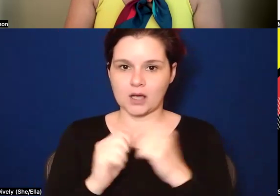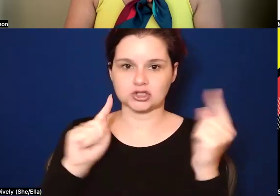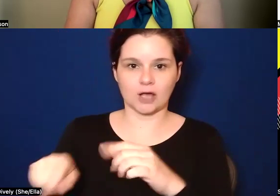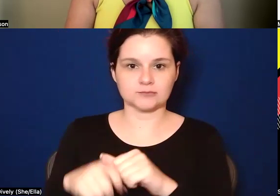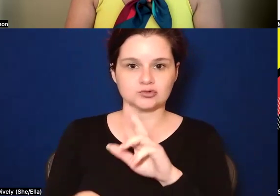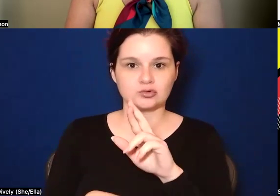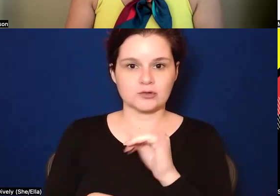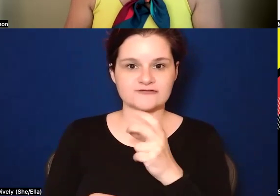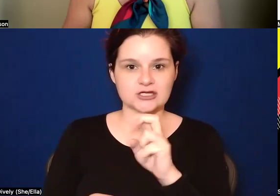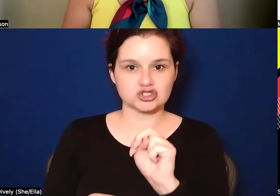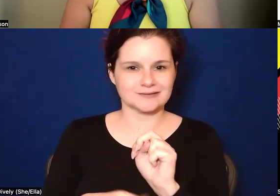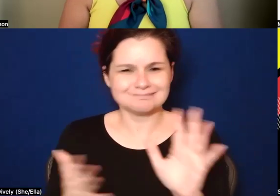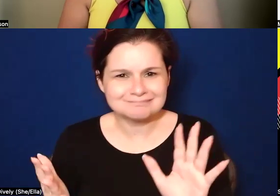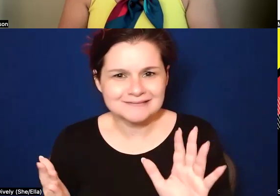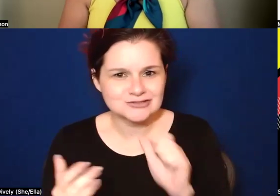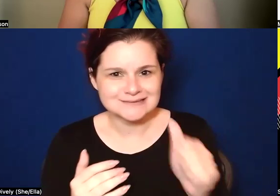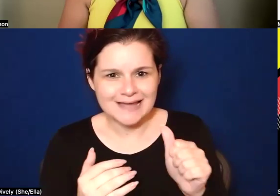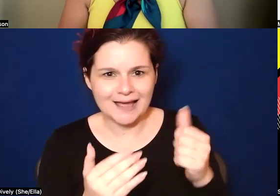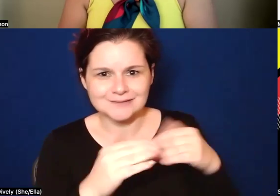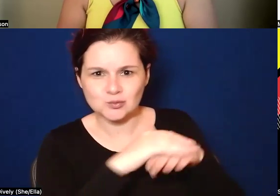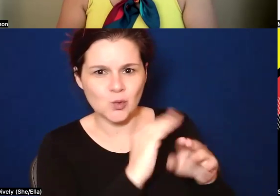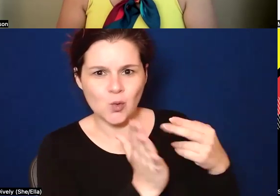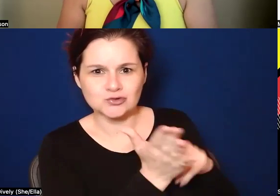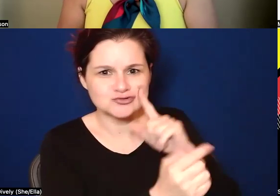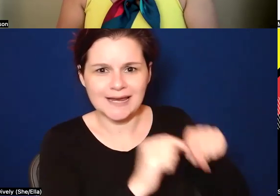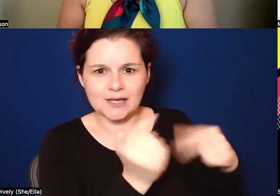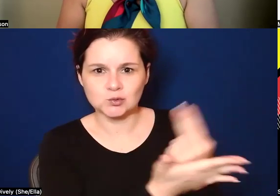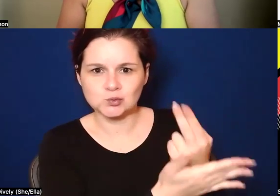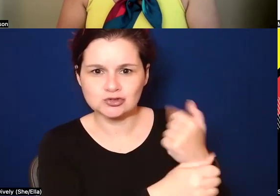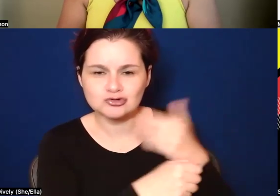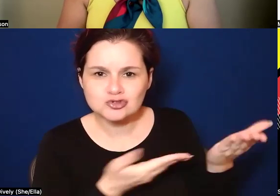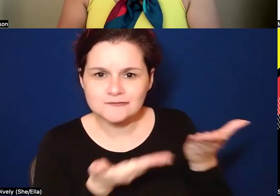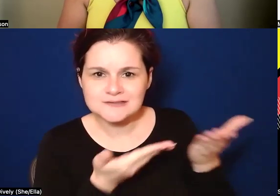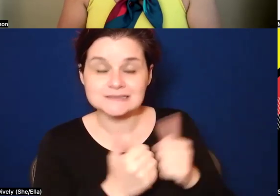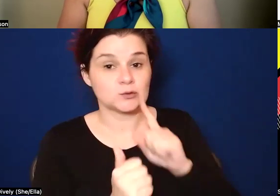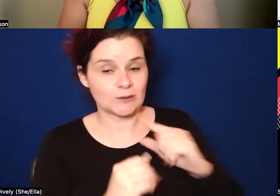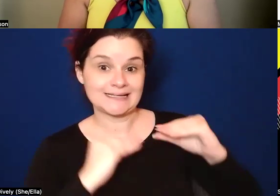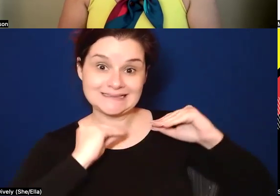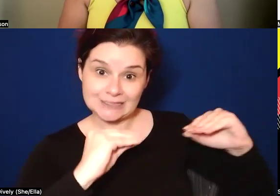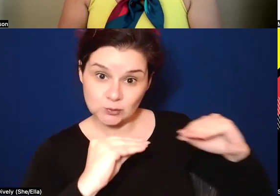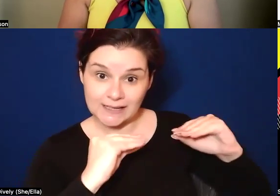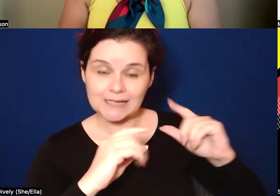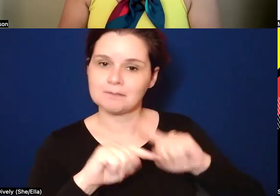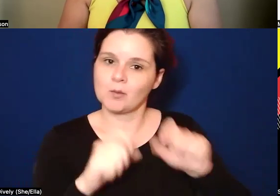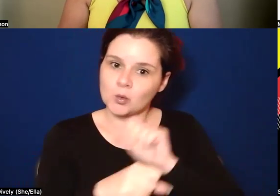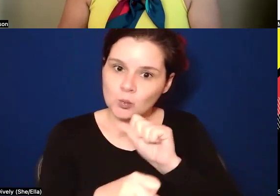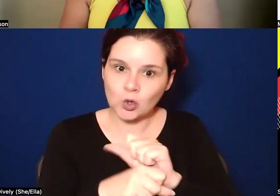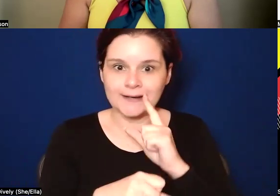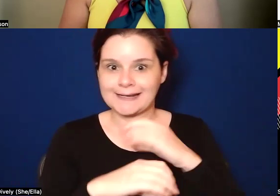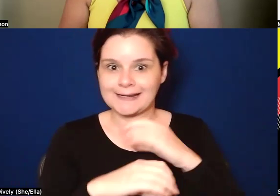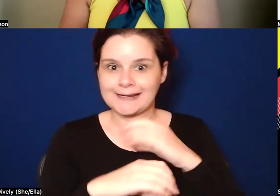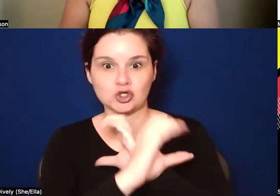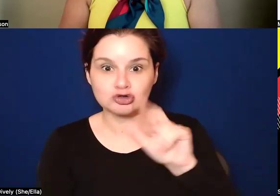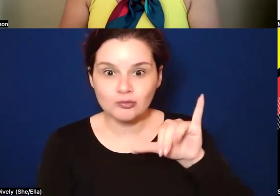reservation? It's like, well, she's not enrolled, so she cannot utilize those services and then really educating. But then, you know, we're working in crisis and not,